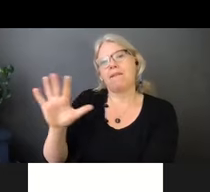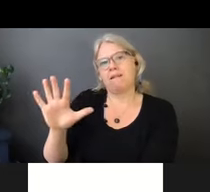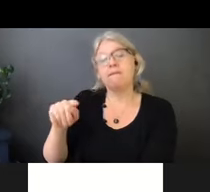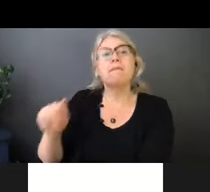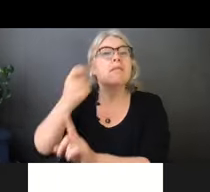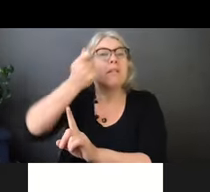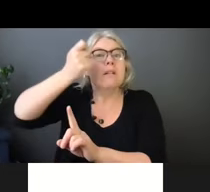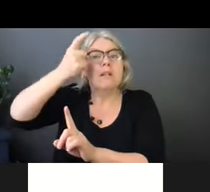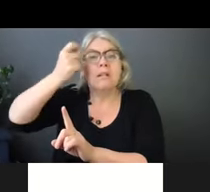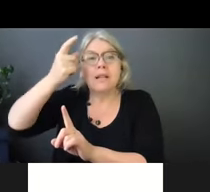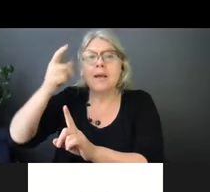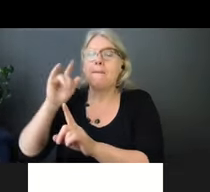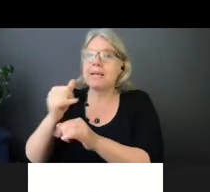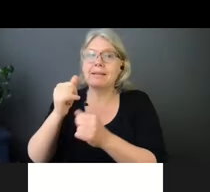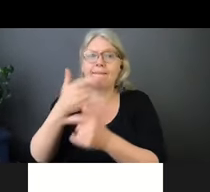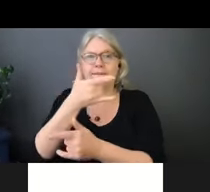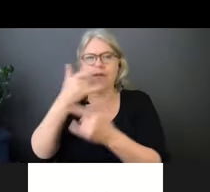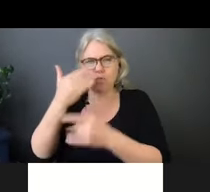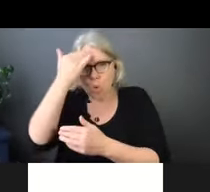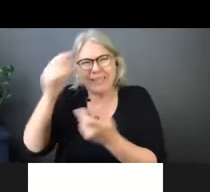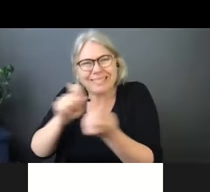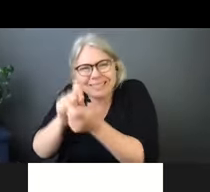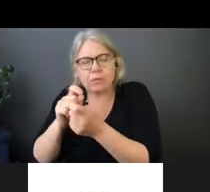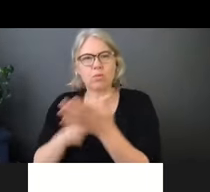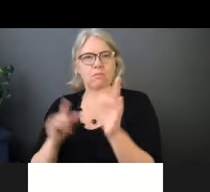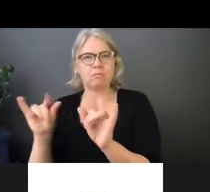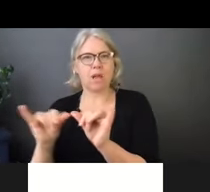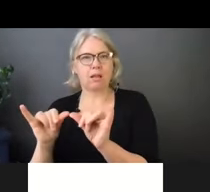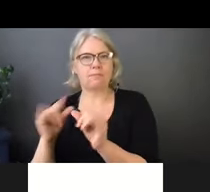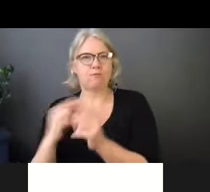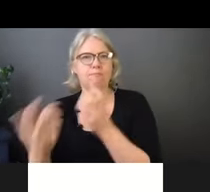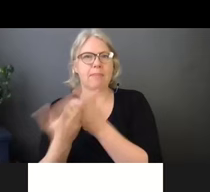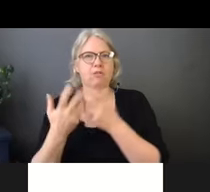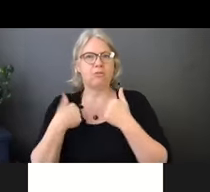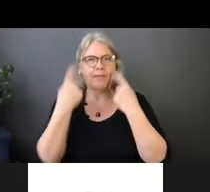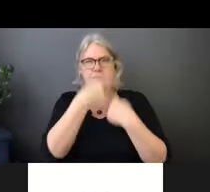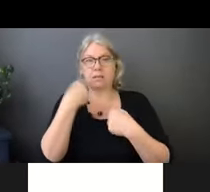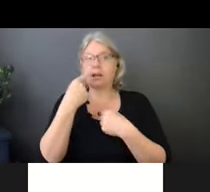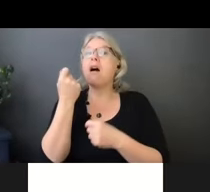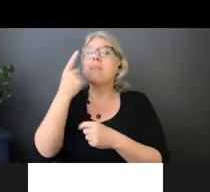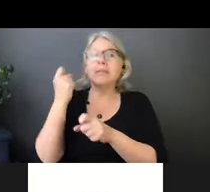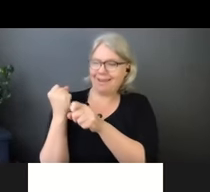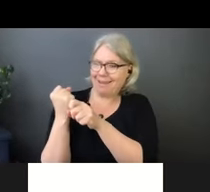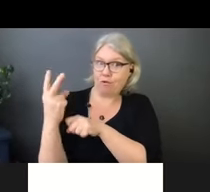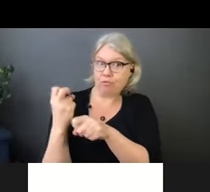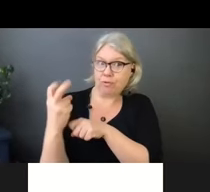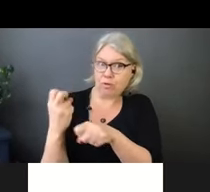masks is you have to be refit every two years. And if you gain or lose more than 15 pounds.